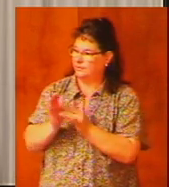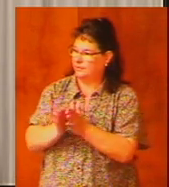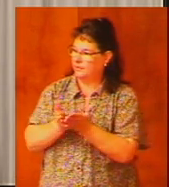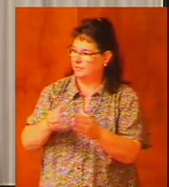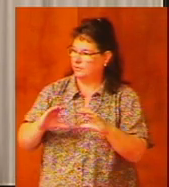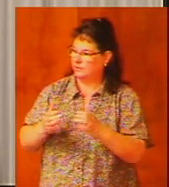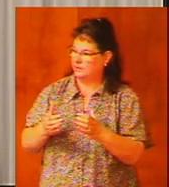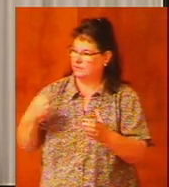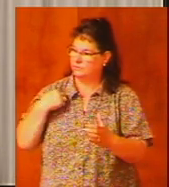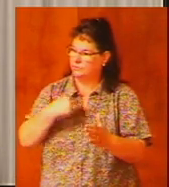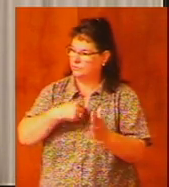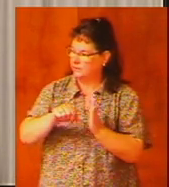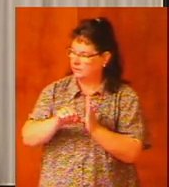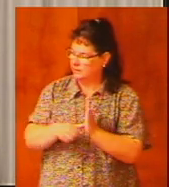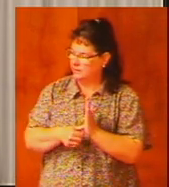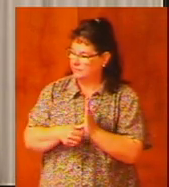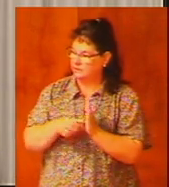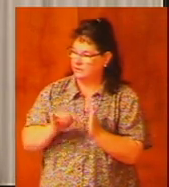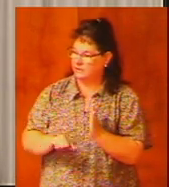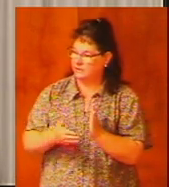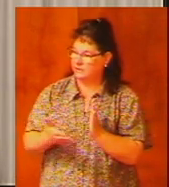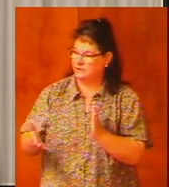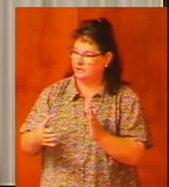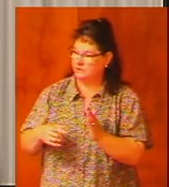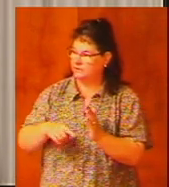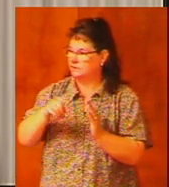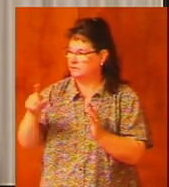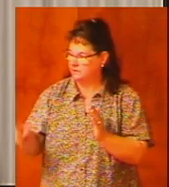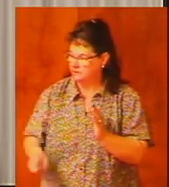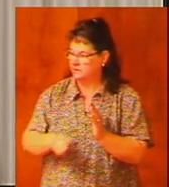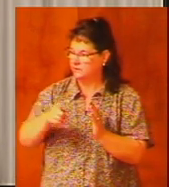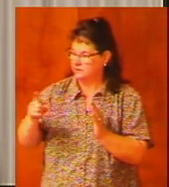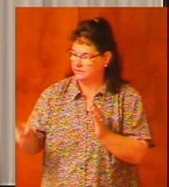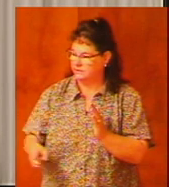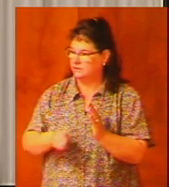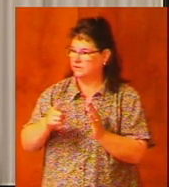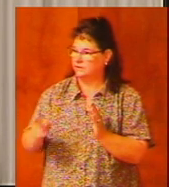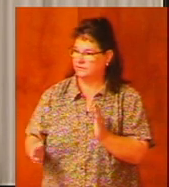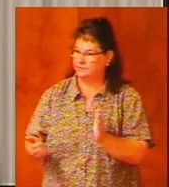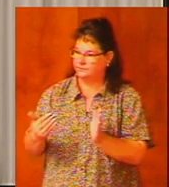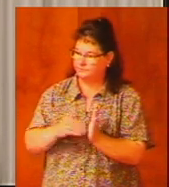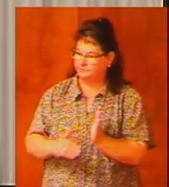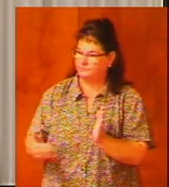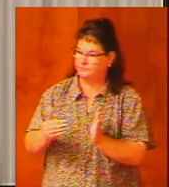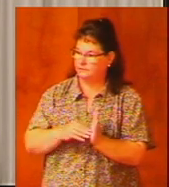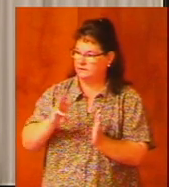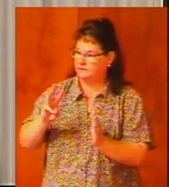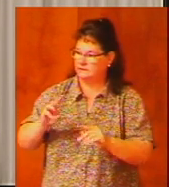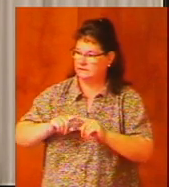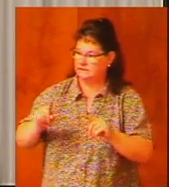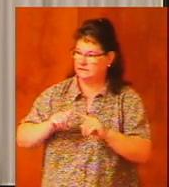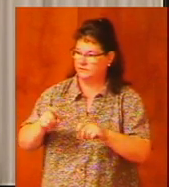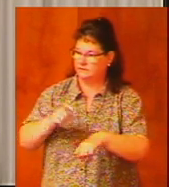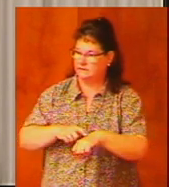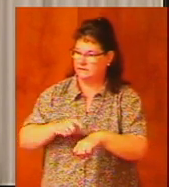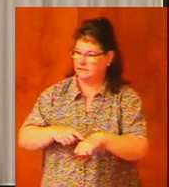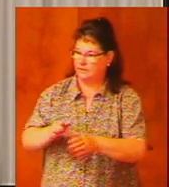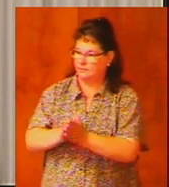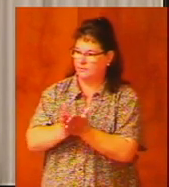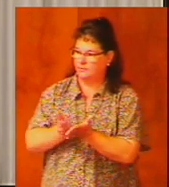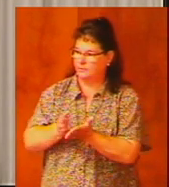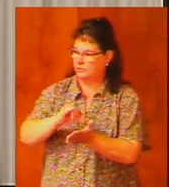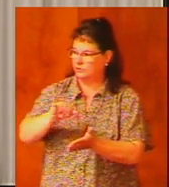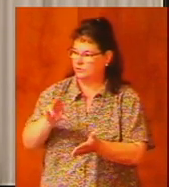we have emphasized the fact that there's a cycle that repeats itself six different times in the book of Judges.